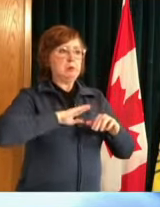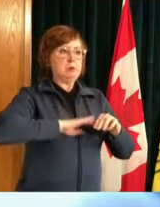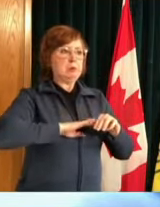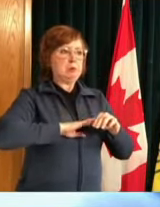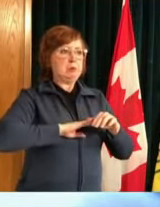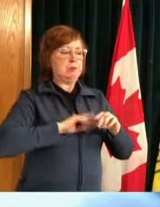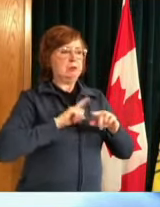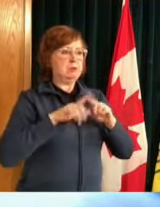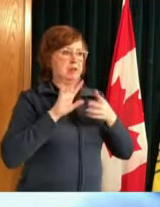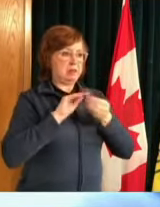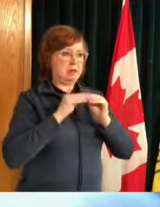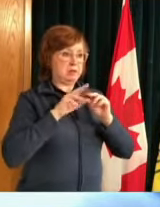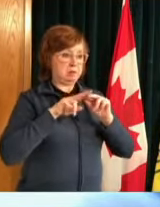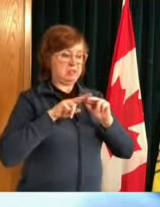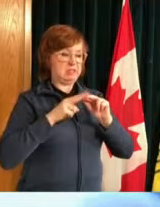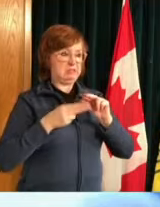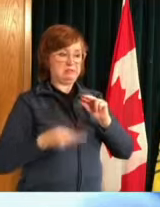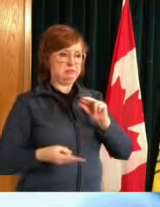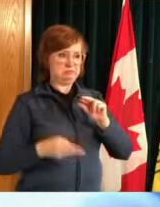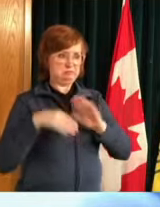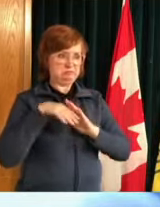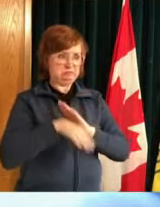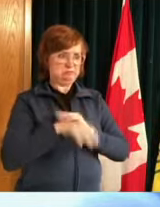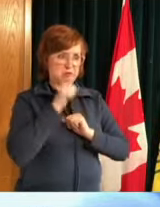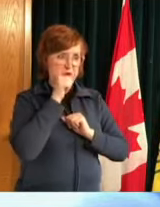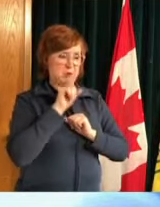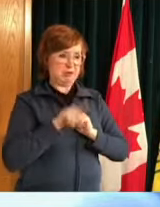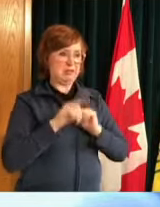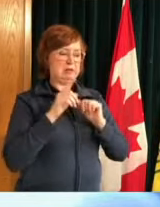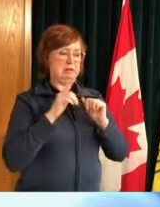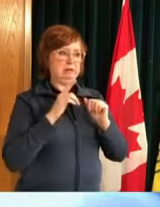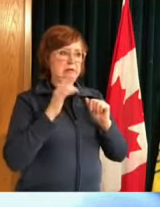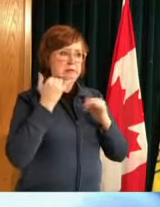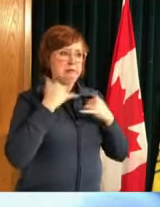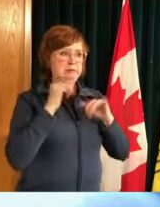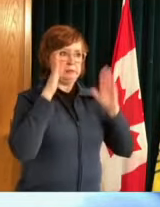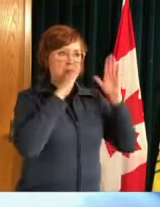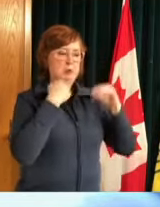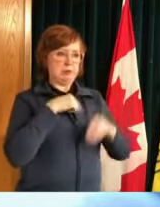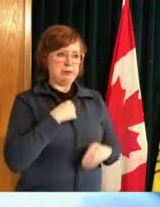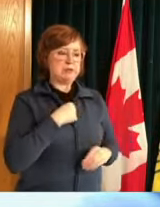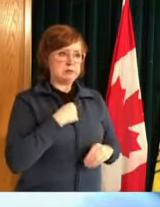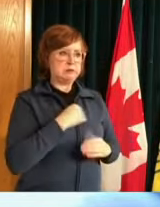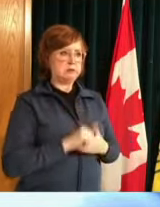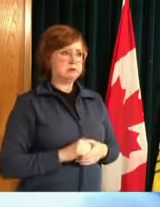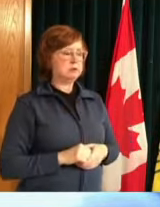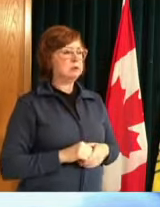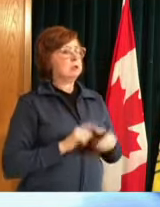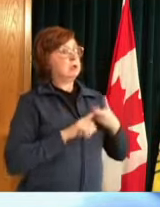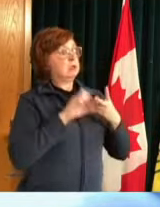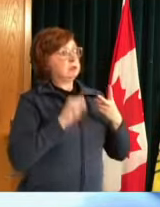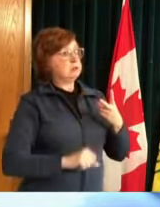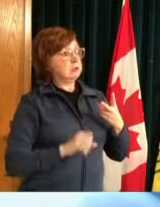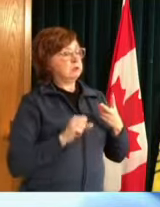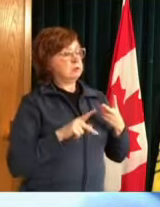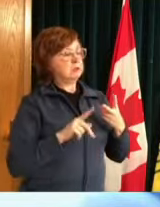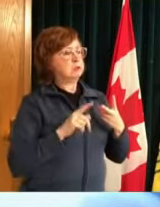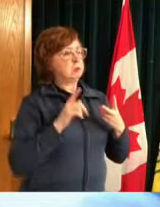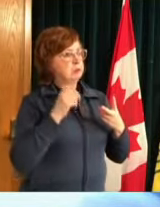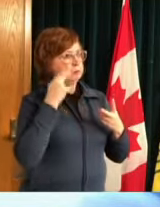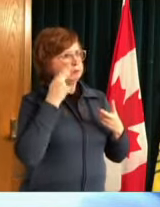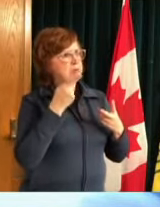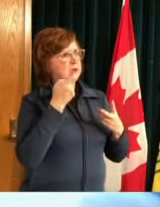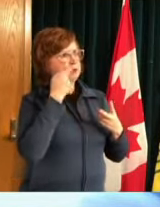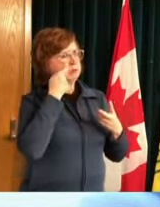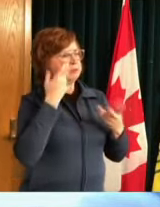um and and we need to watch that very closely and of course southern communities also have trended up a bit um they have to